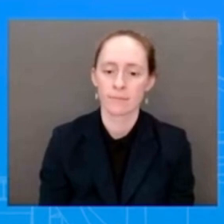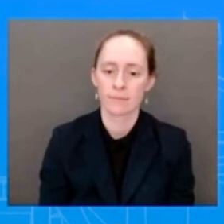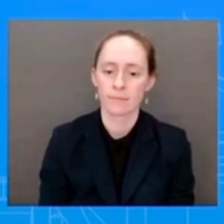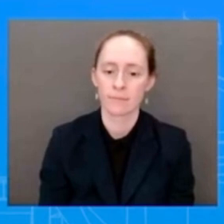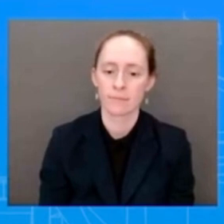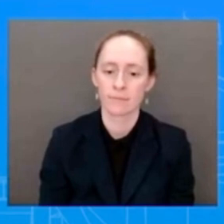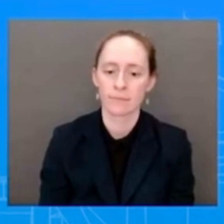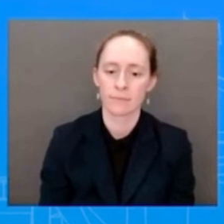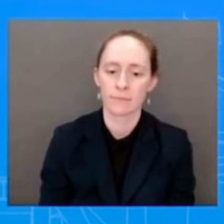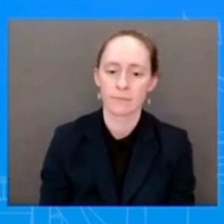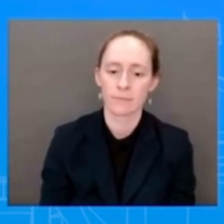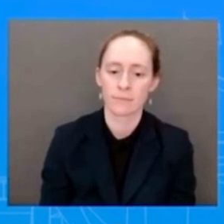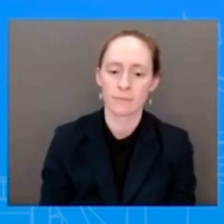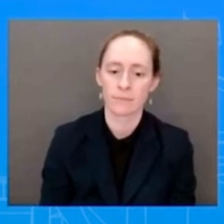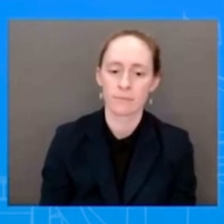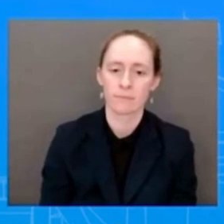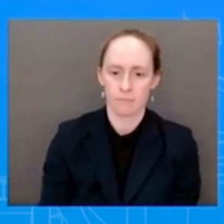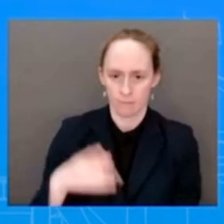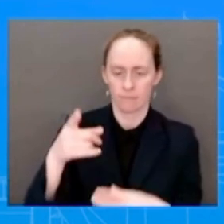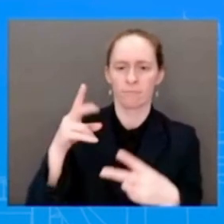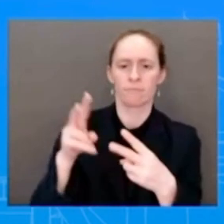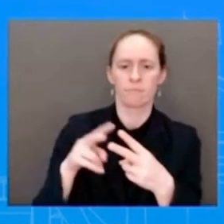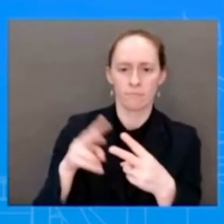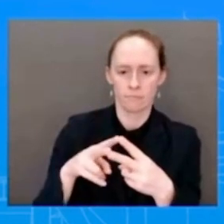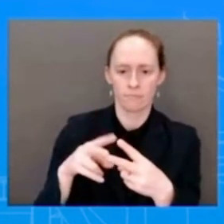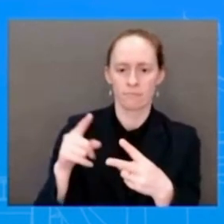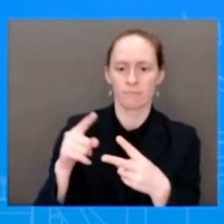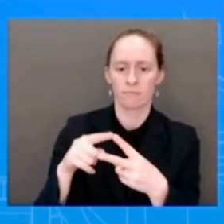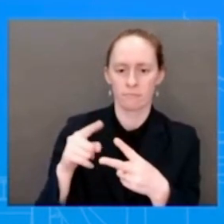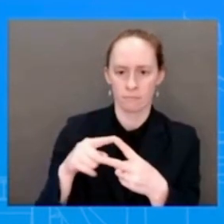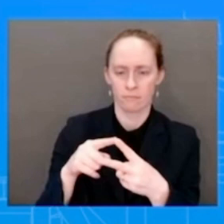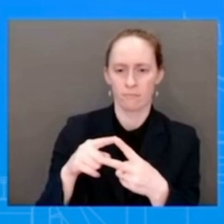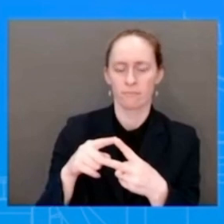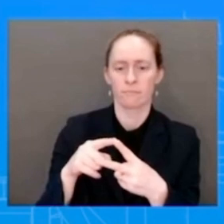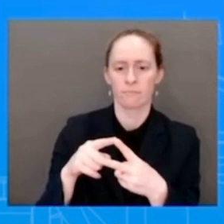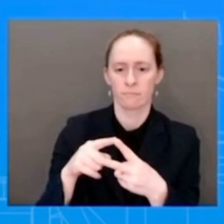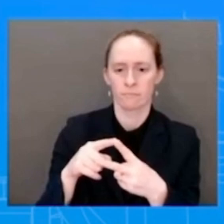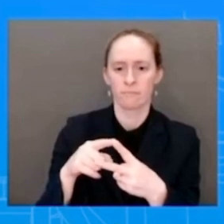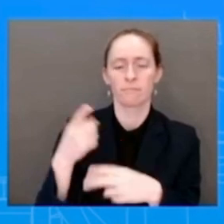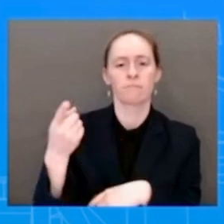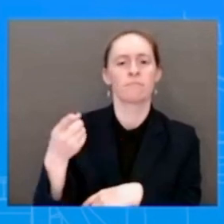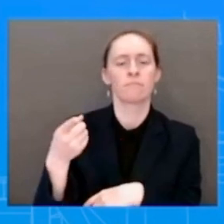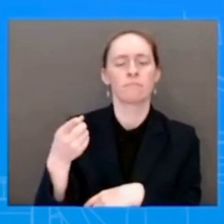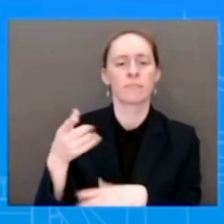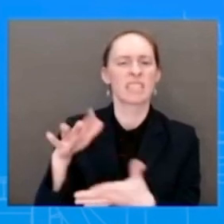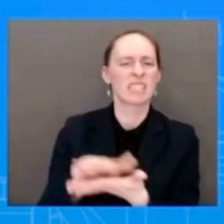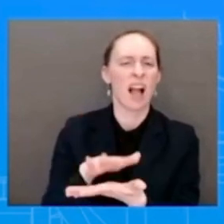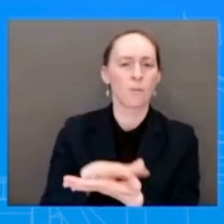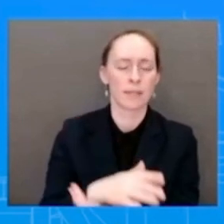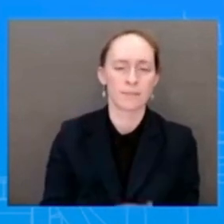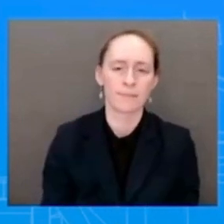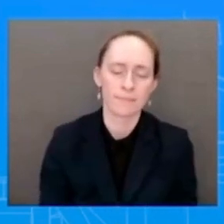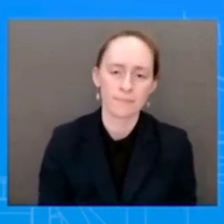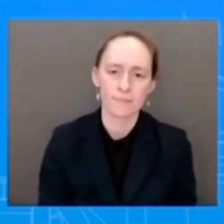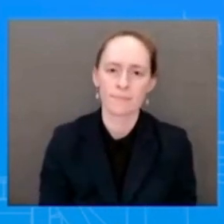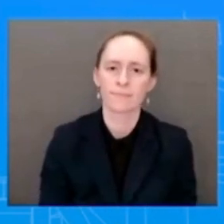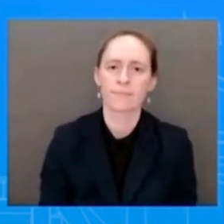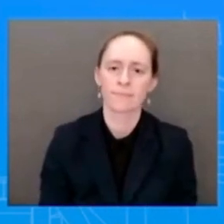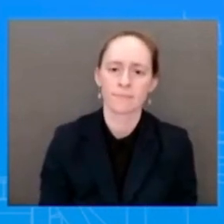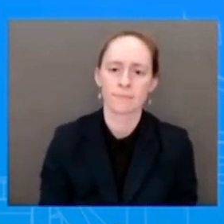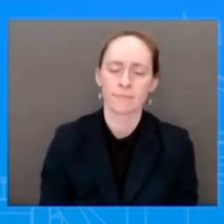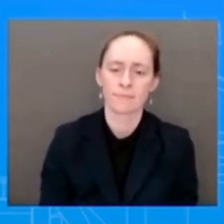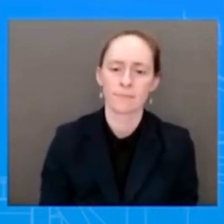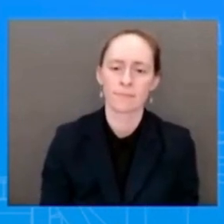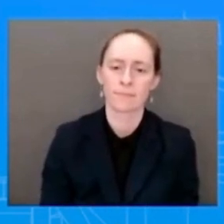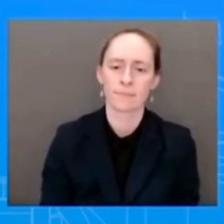Nichols funeral. On the documents case, one of the features of the early public narrative of this episode that has kind of already taken